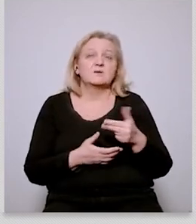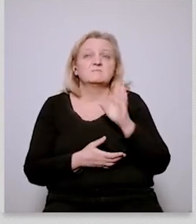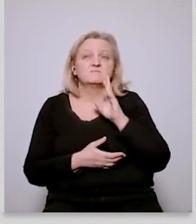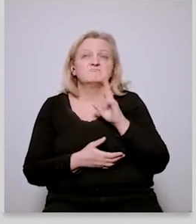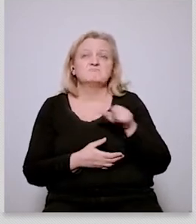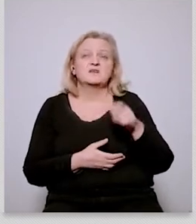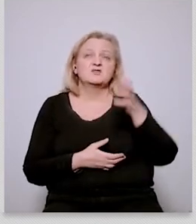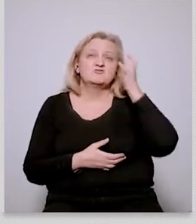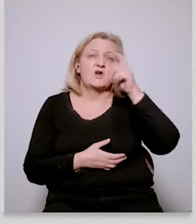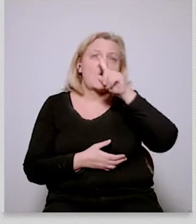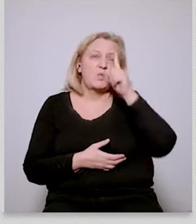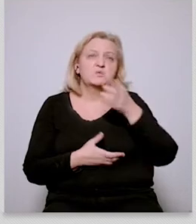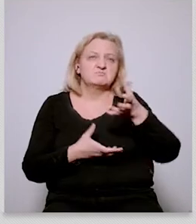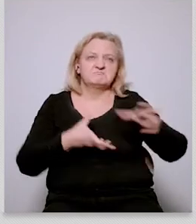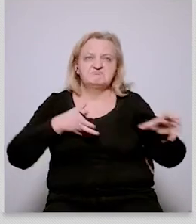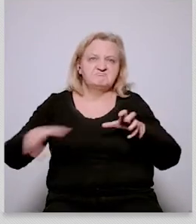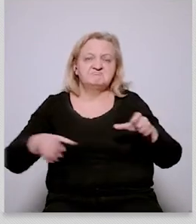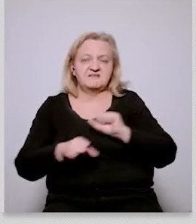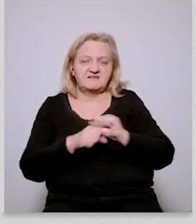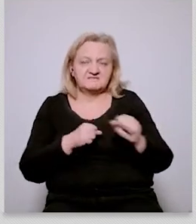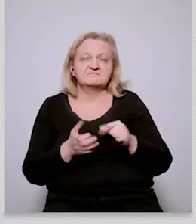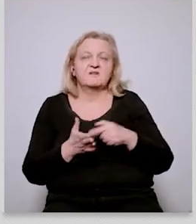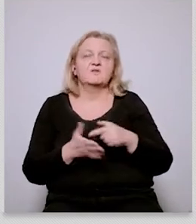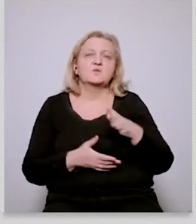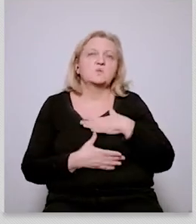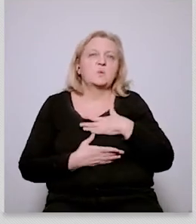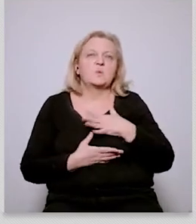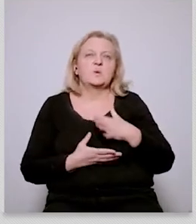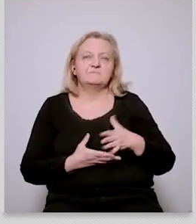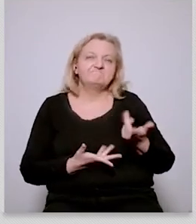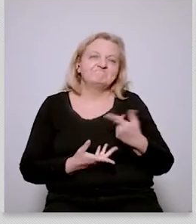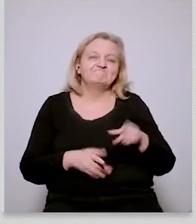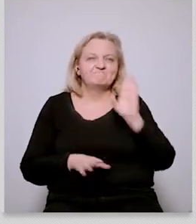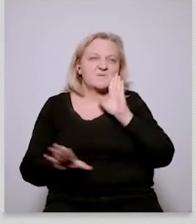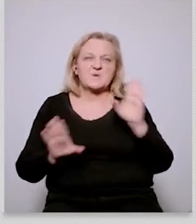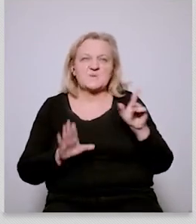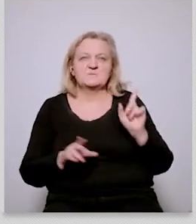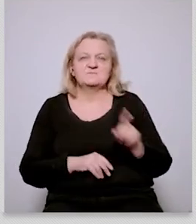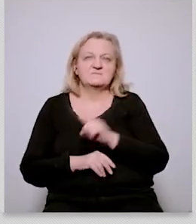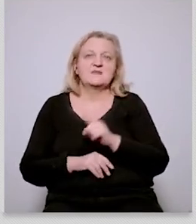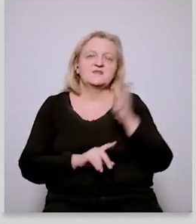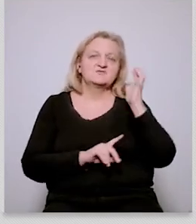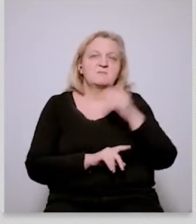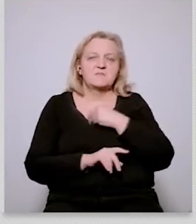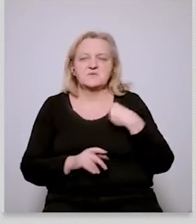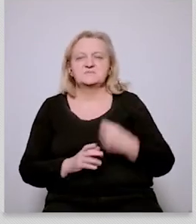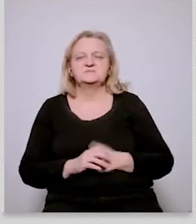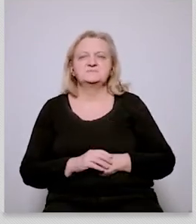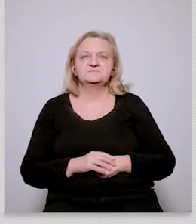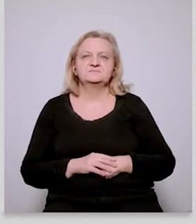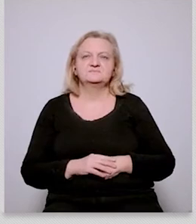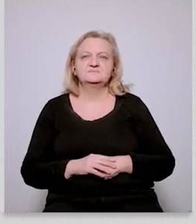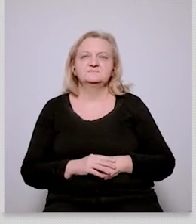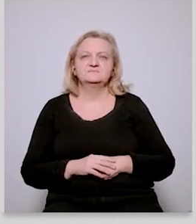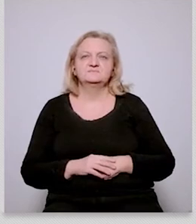think czechia and poland have a lot to share now the question is i mean why is that the case what are the